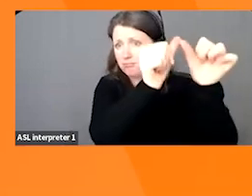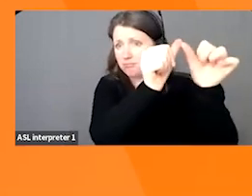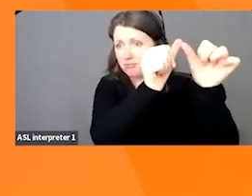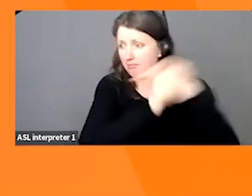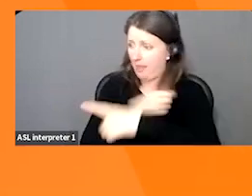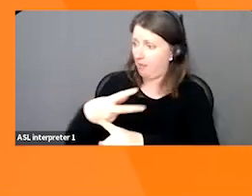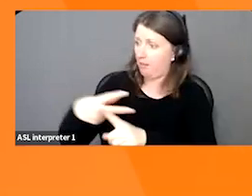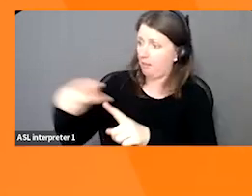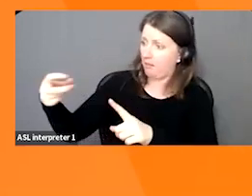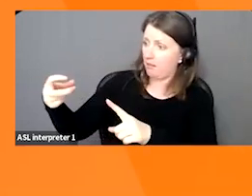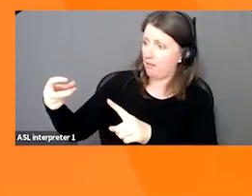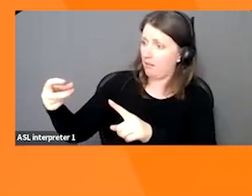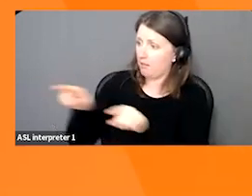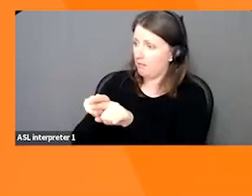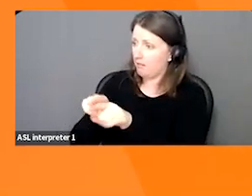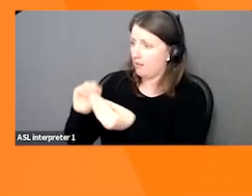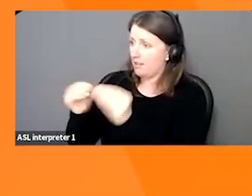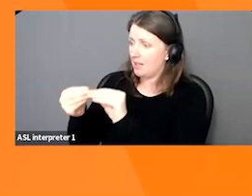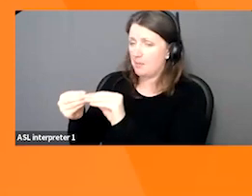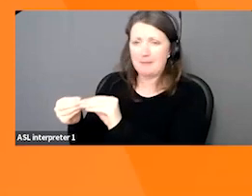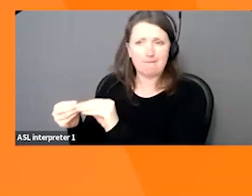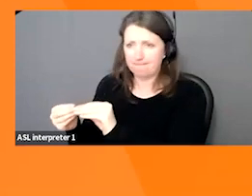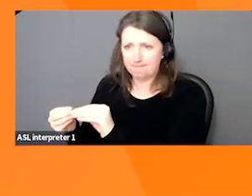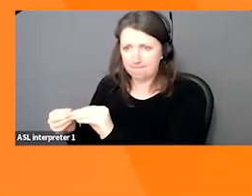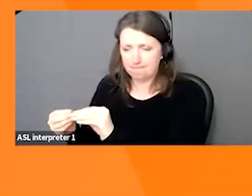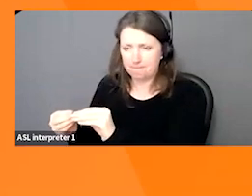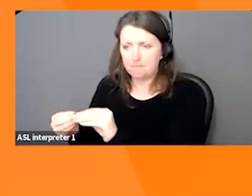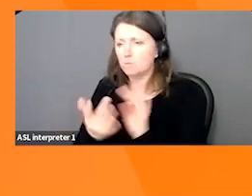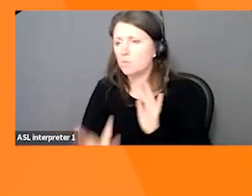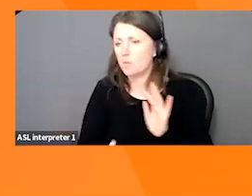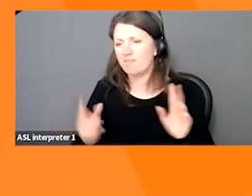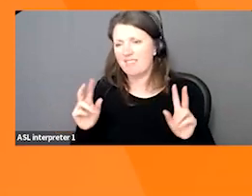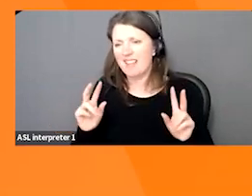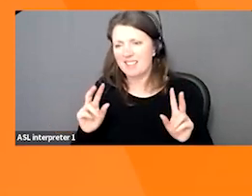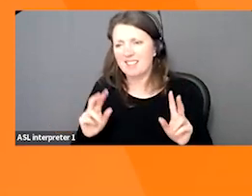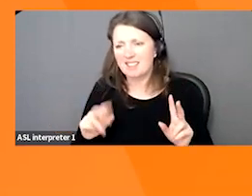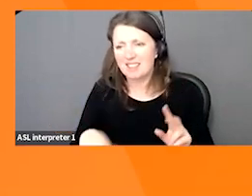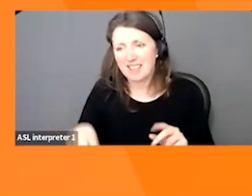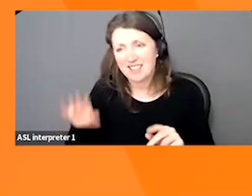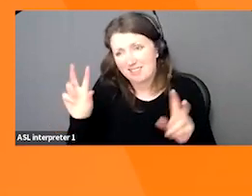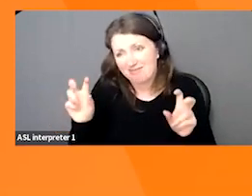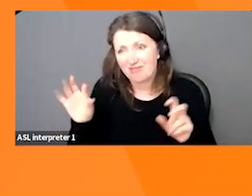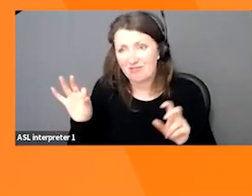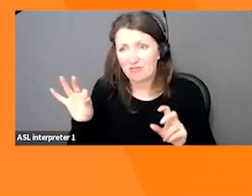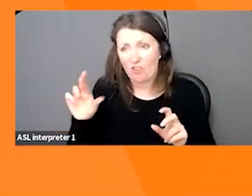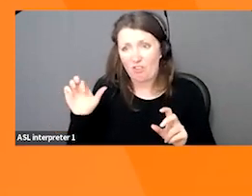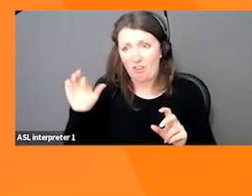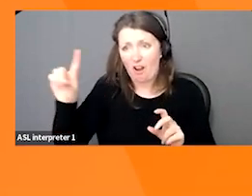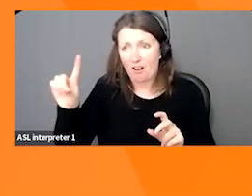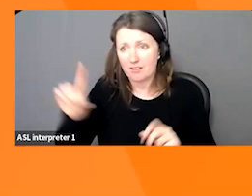Wonderful. Wonderful. Thank you, Elan. And another question that came in through the registration is a two parter asking